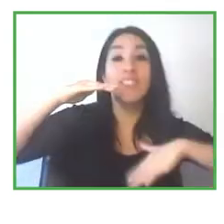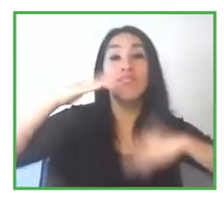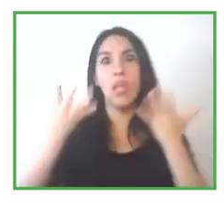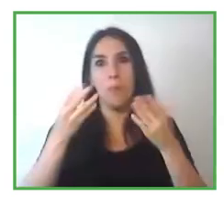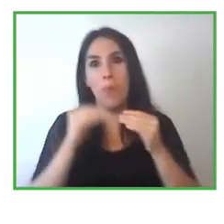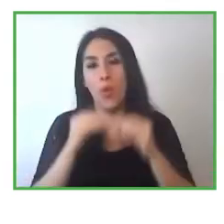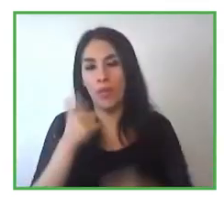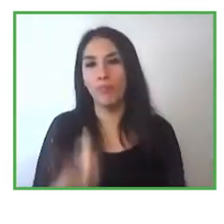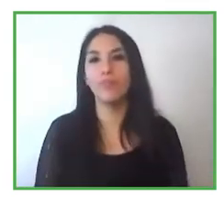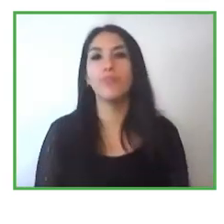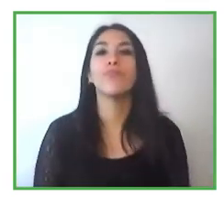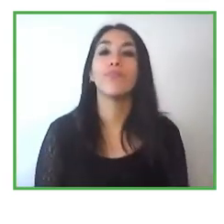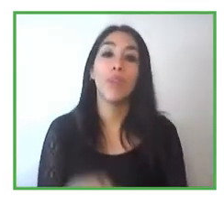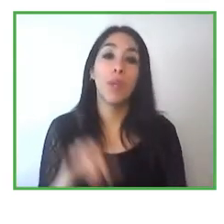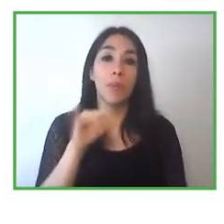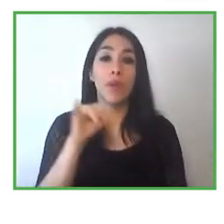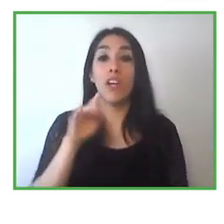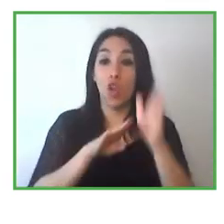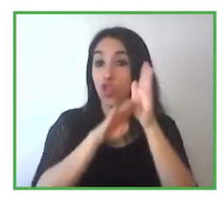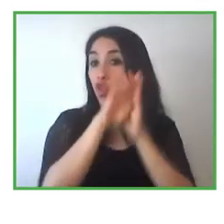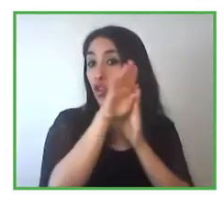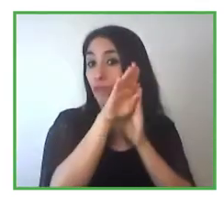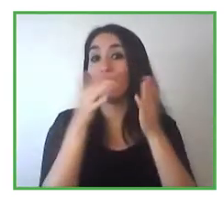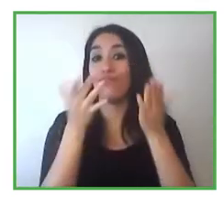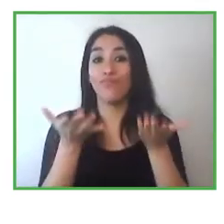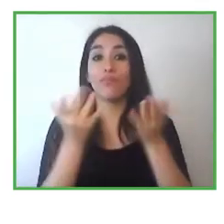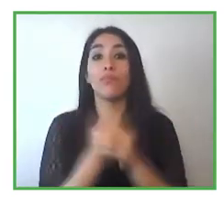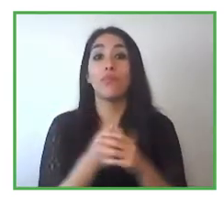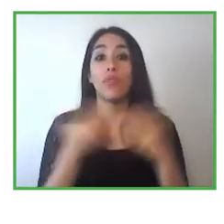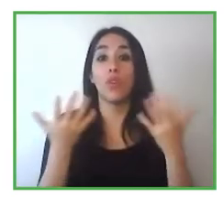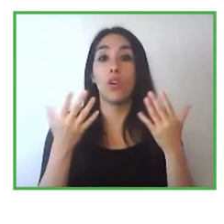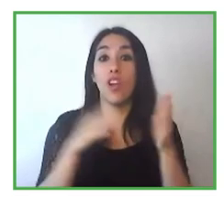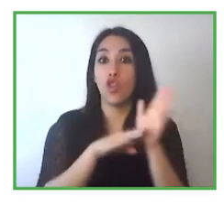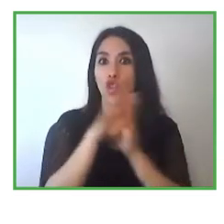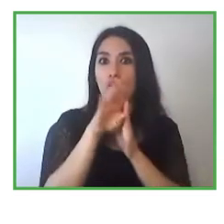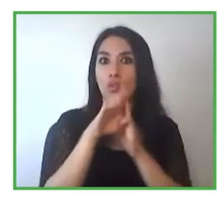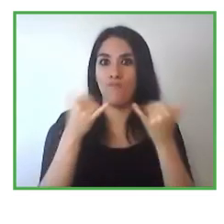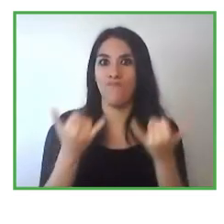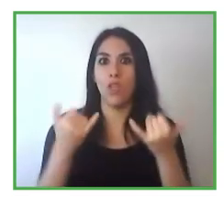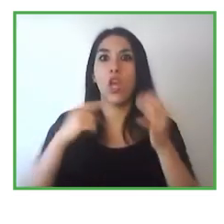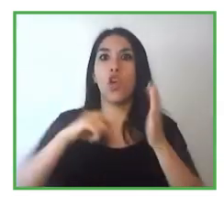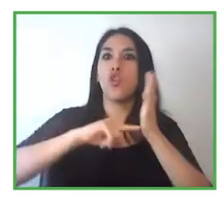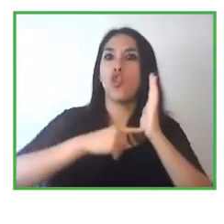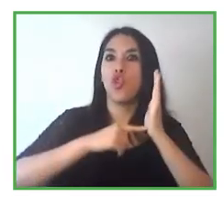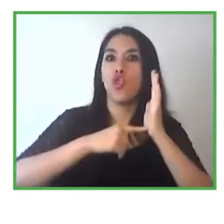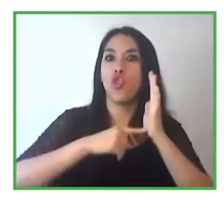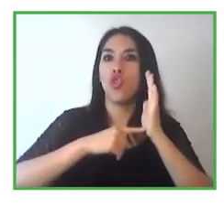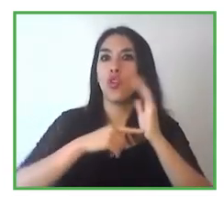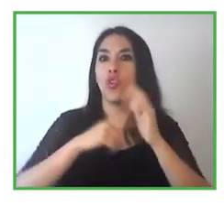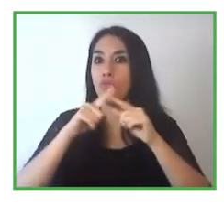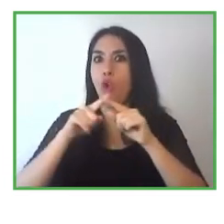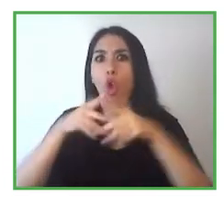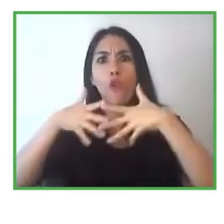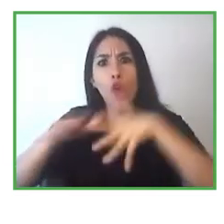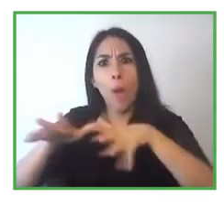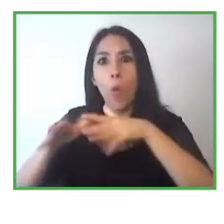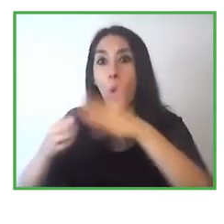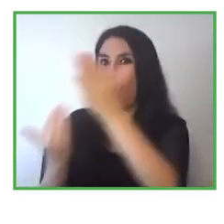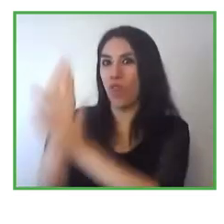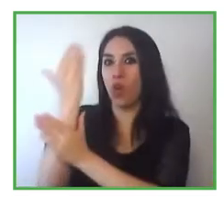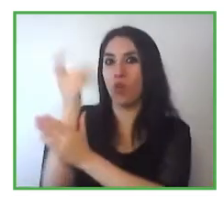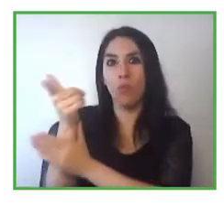with disabilities they can develop in icts